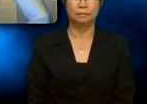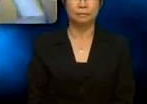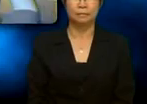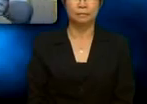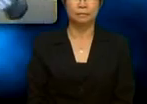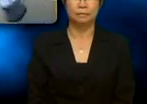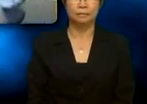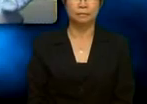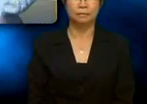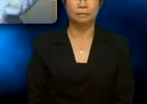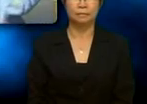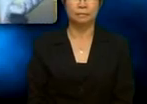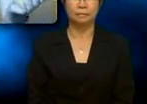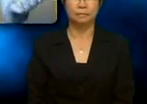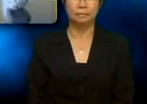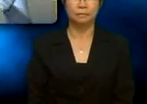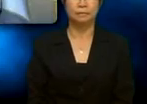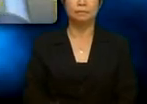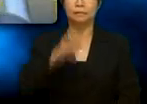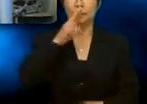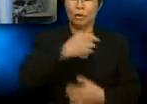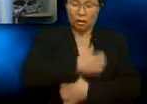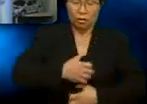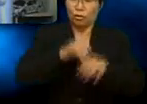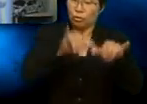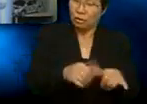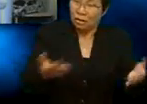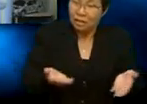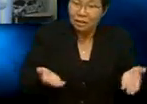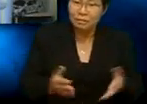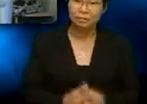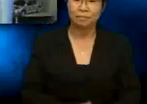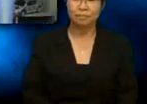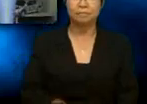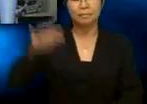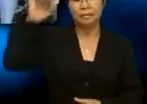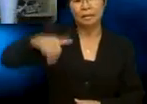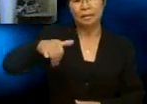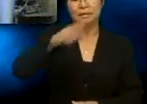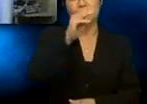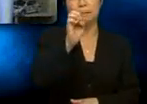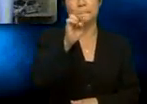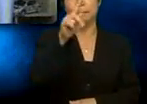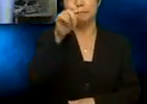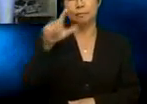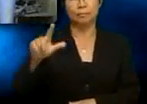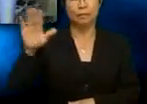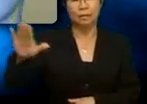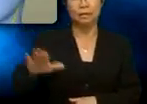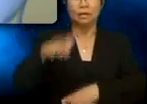Are you enjoying your stay here? Yes, mentor. Gus's English has improved.